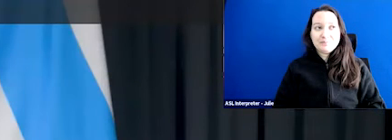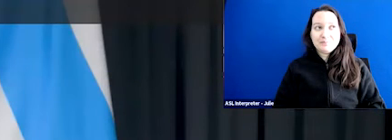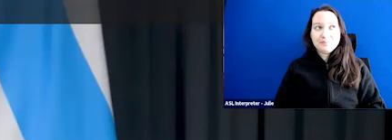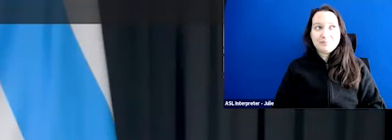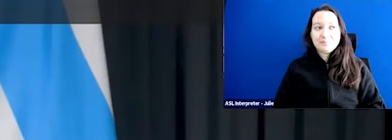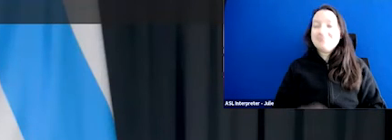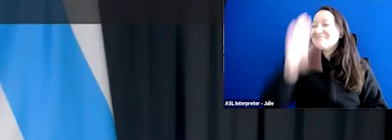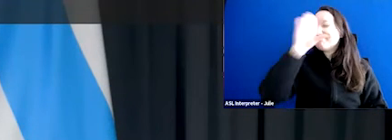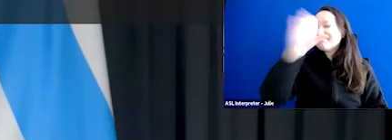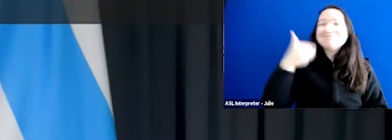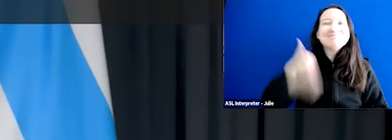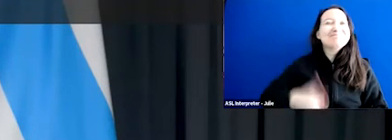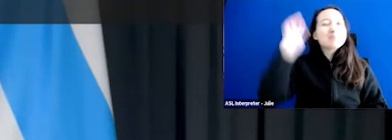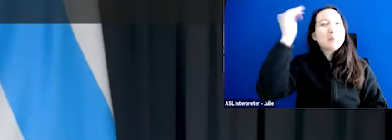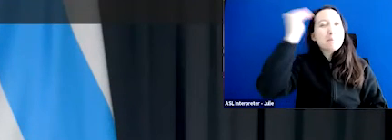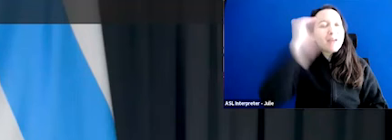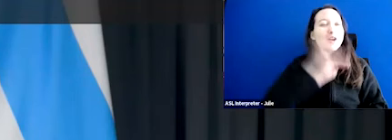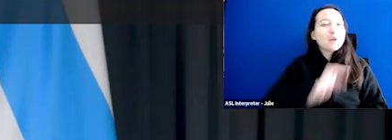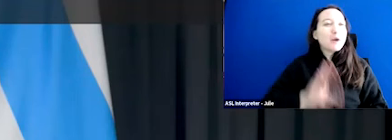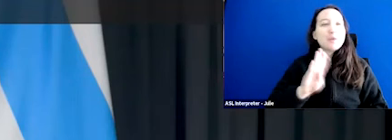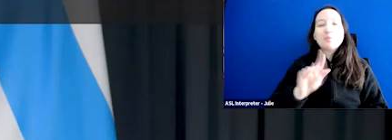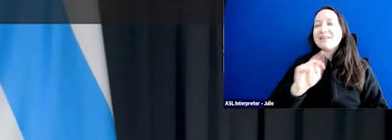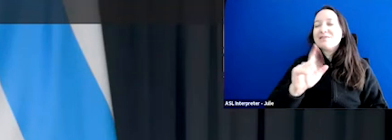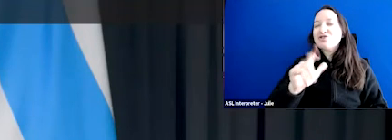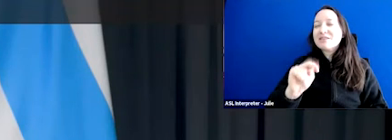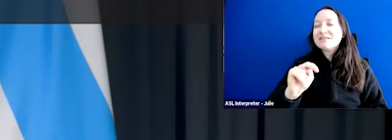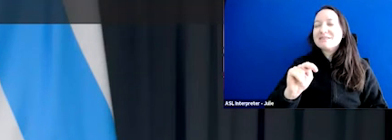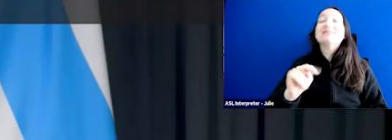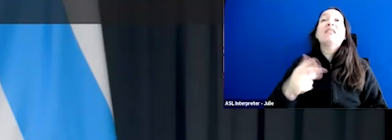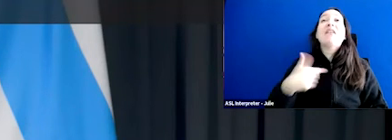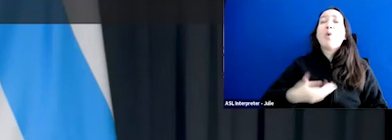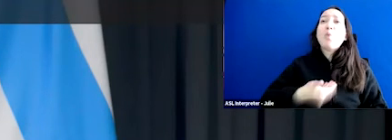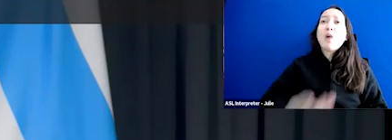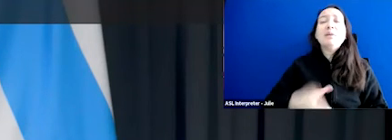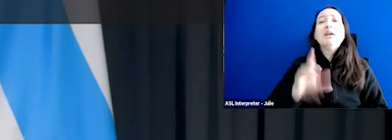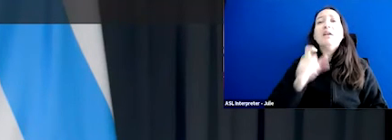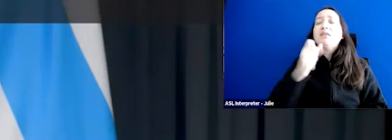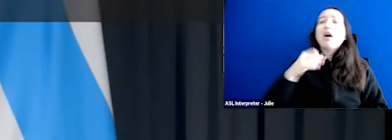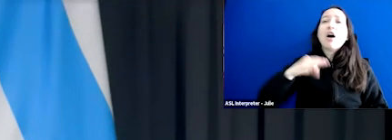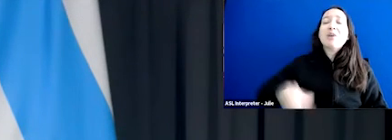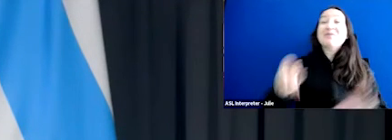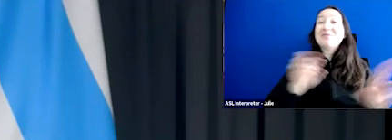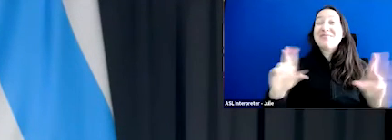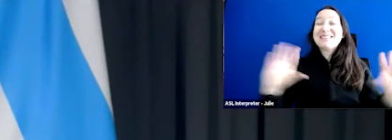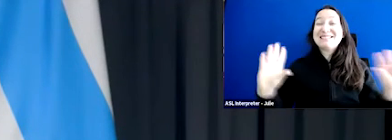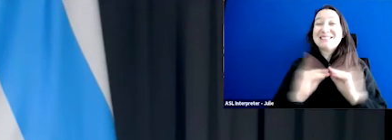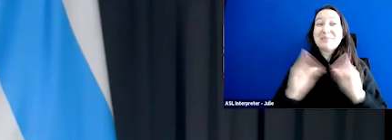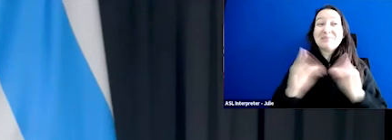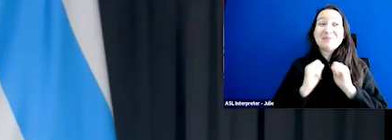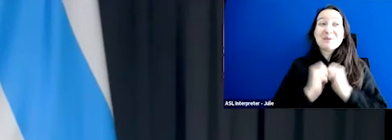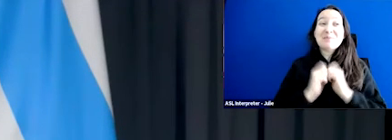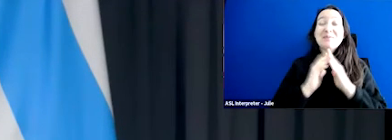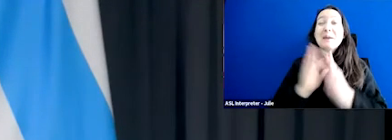Hello, I'm Mayor Brandon Johnson. I want to welcome you all to the Nonprofit Readiness Summit hosted